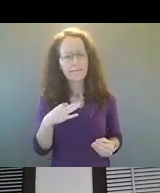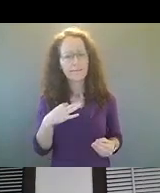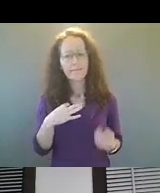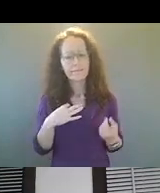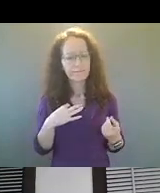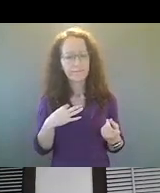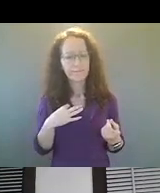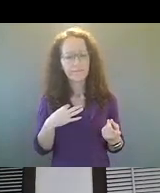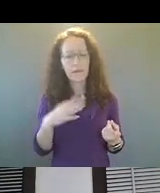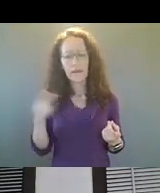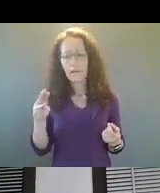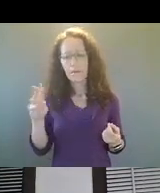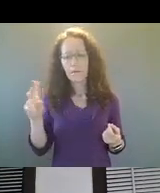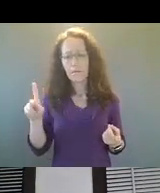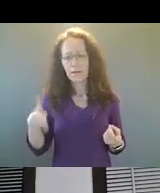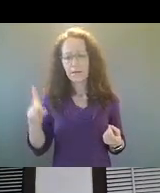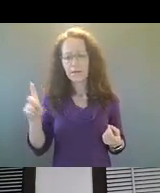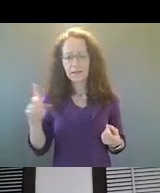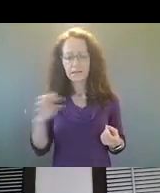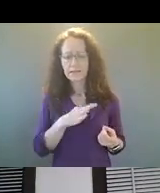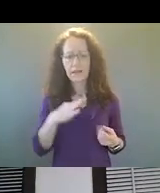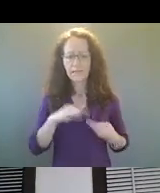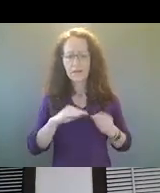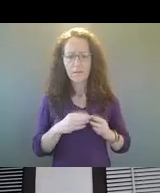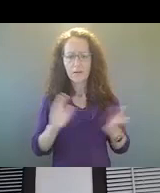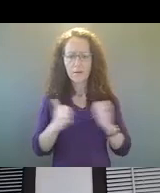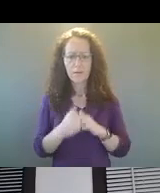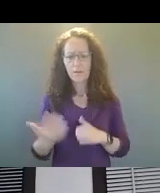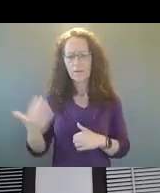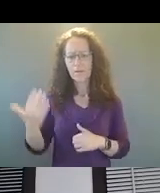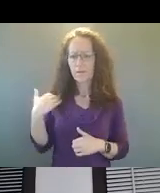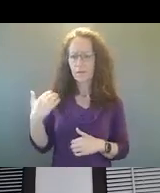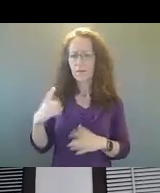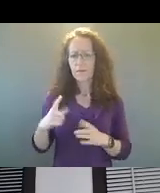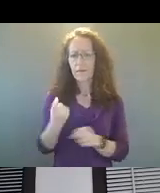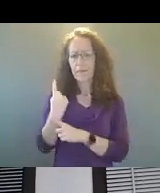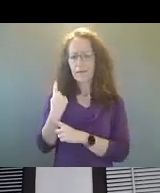of MPD compare now to how it was, um, in early 2020?